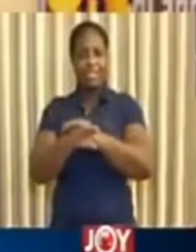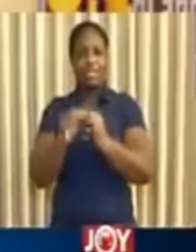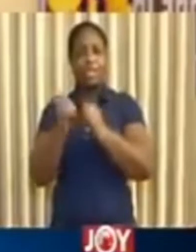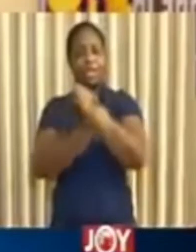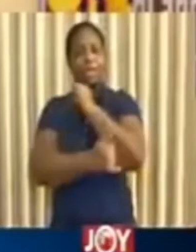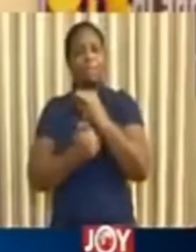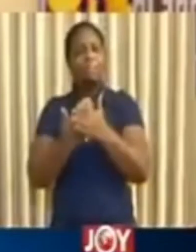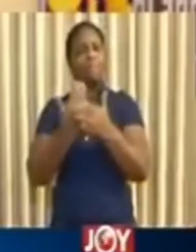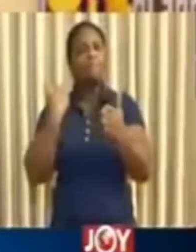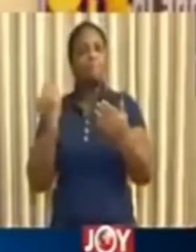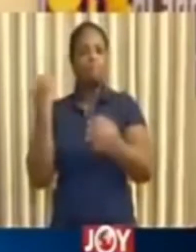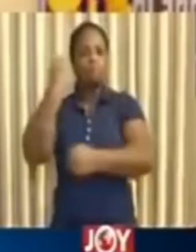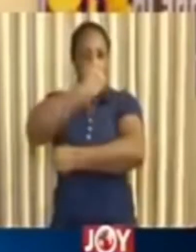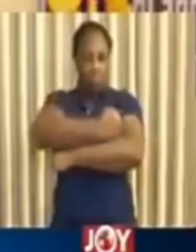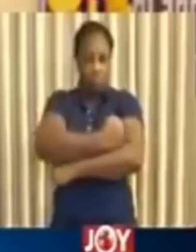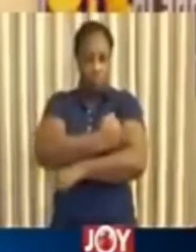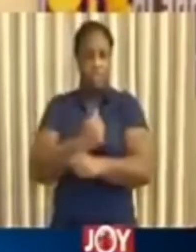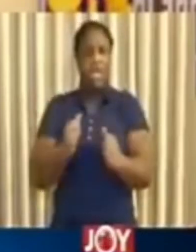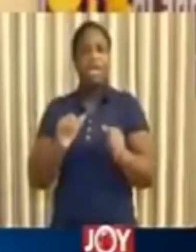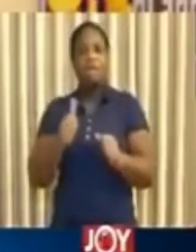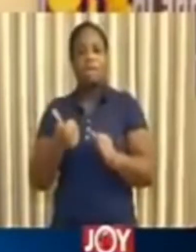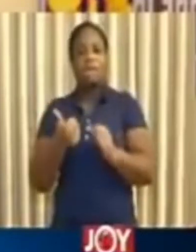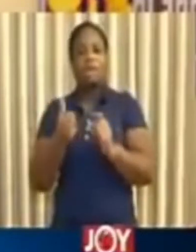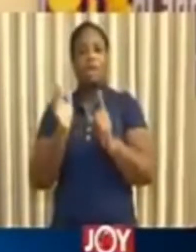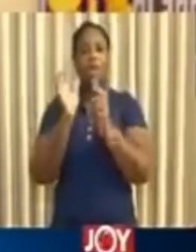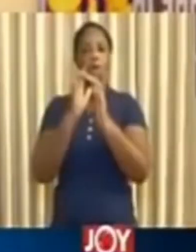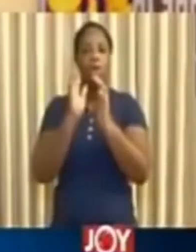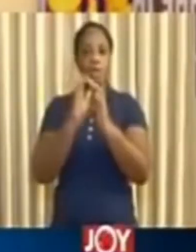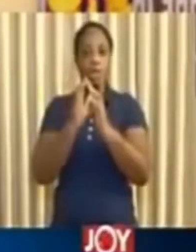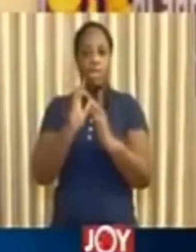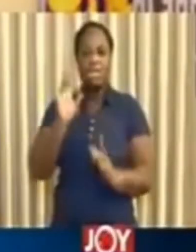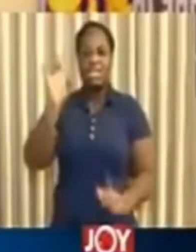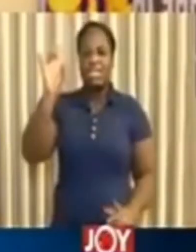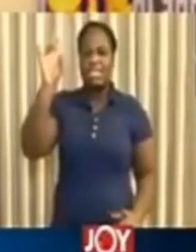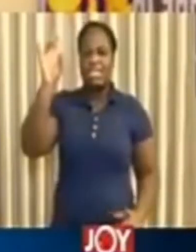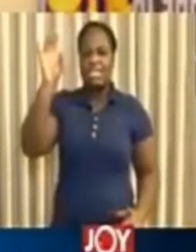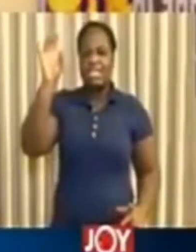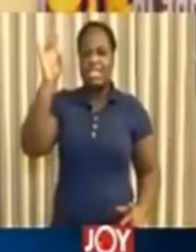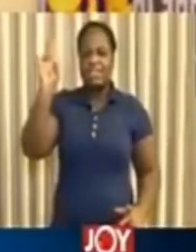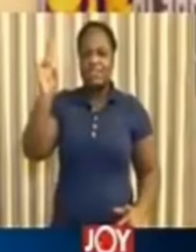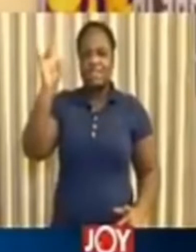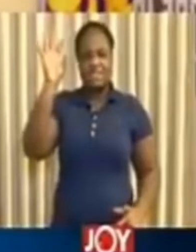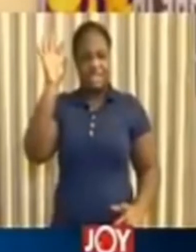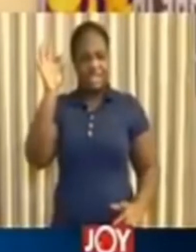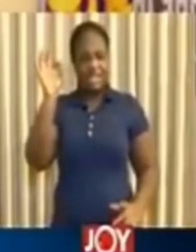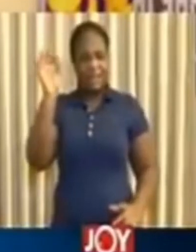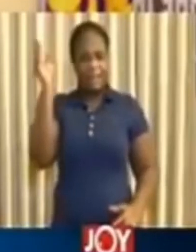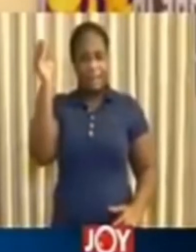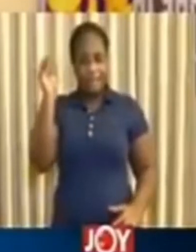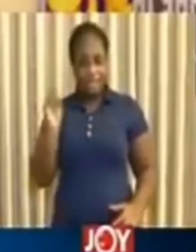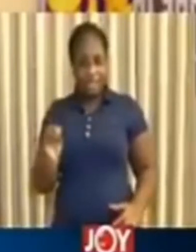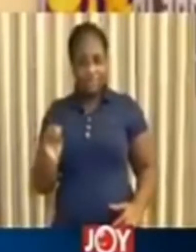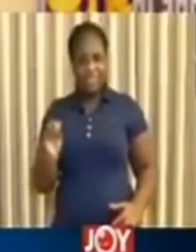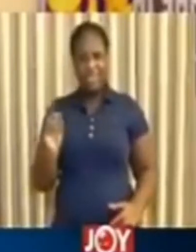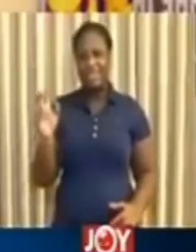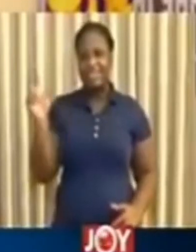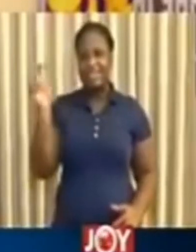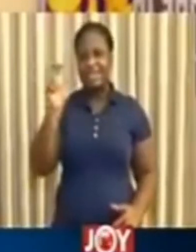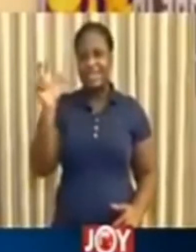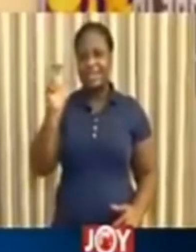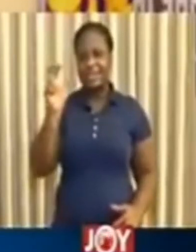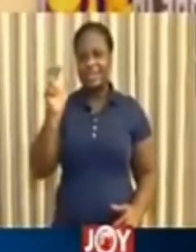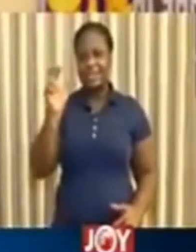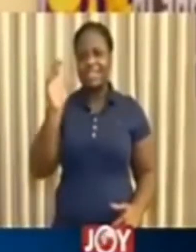and their contacts. 79% of the 378